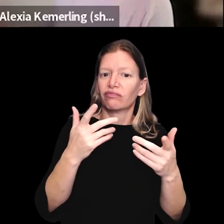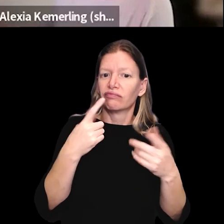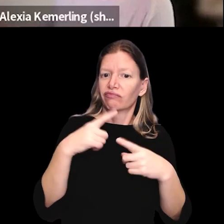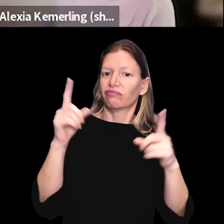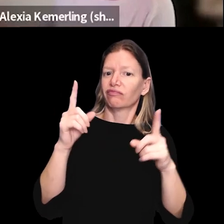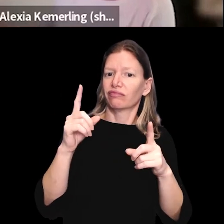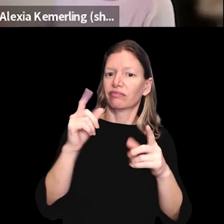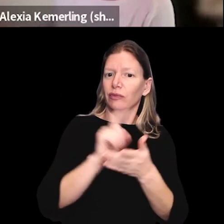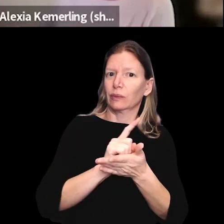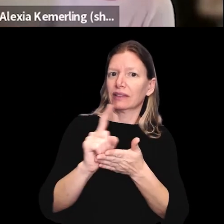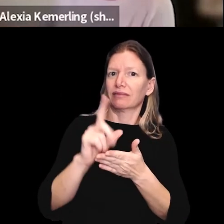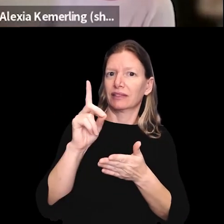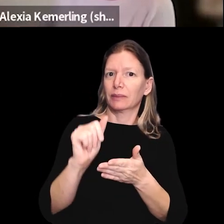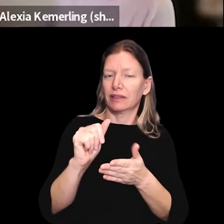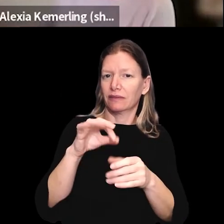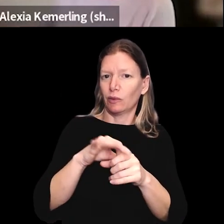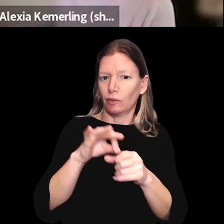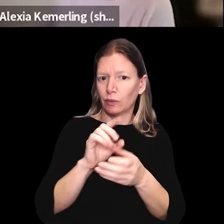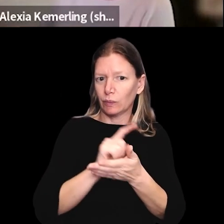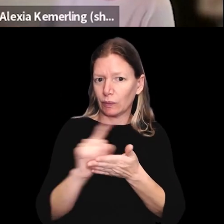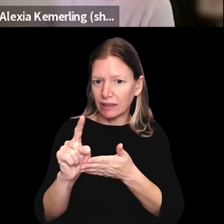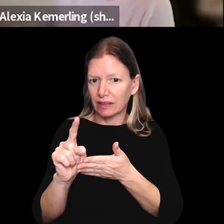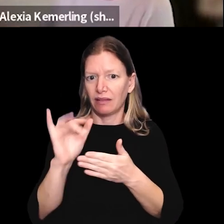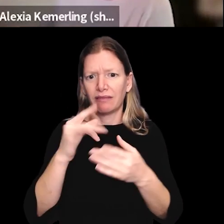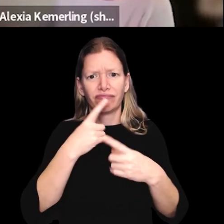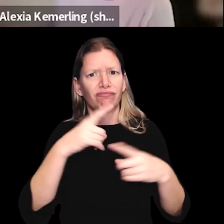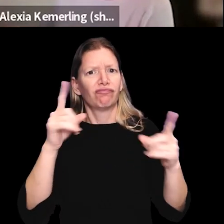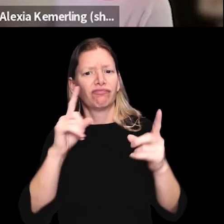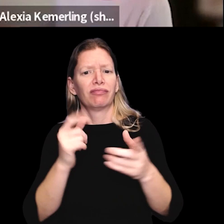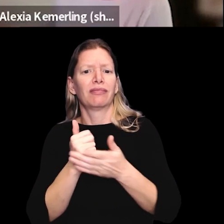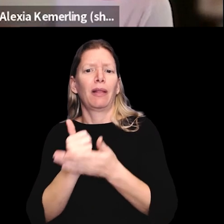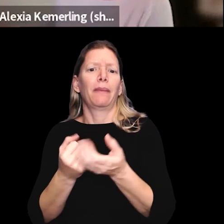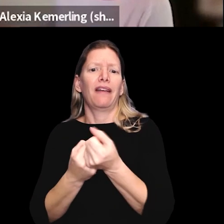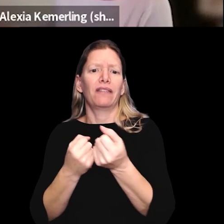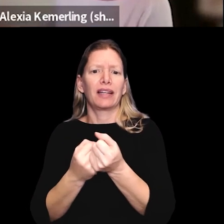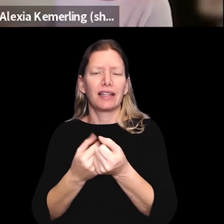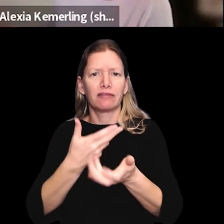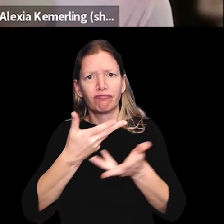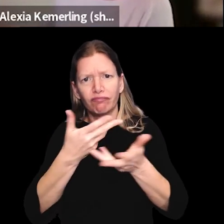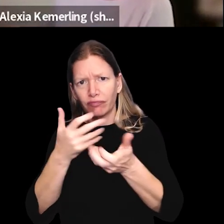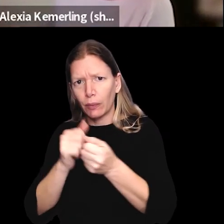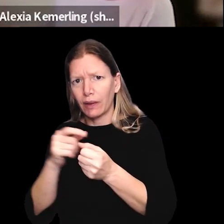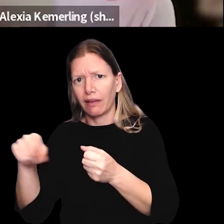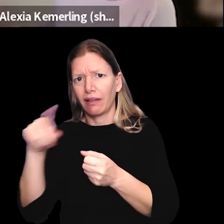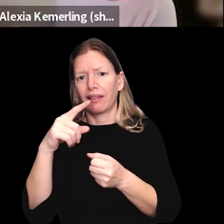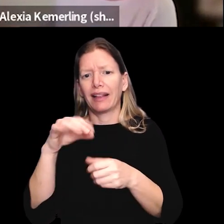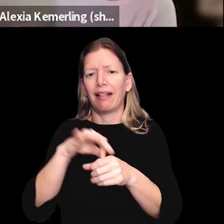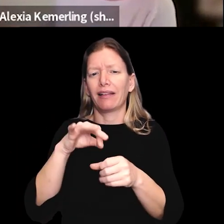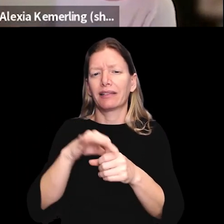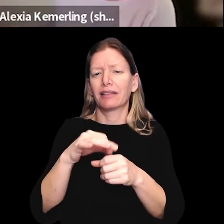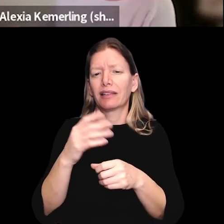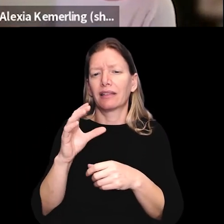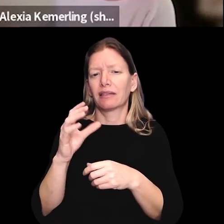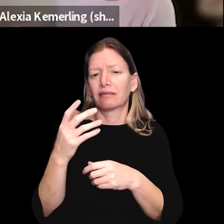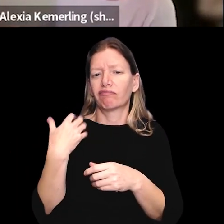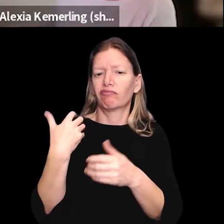declaring the week Disability Voting Rights Week. Proclamations can help advocates engage with elected officials